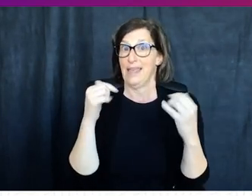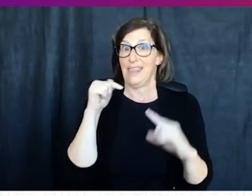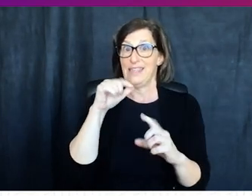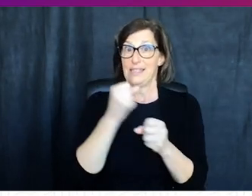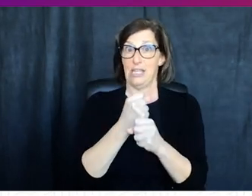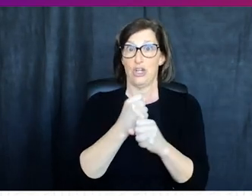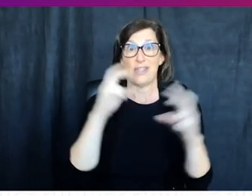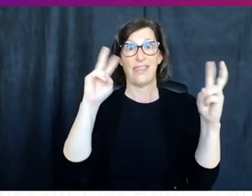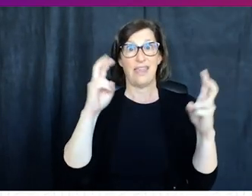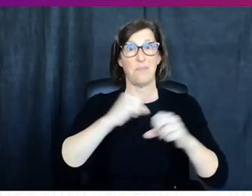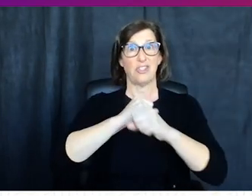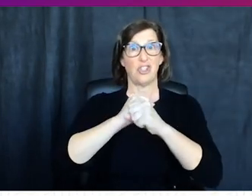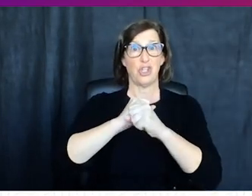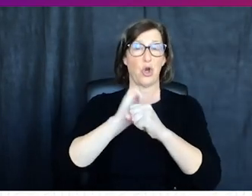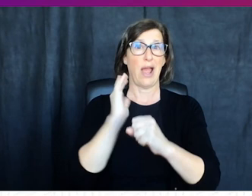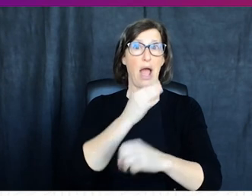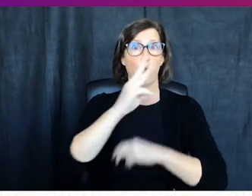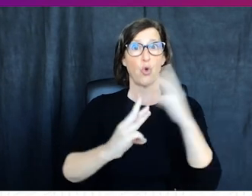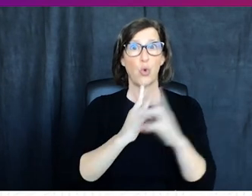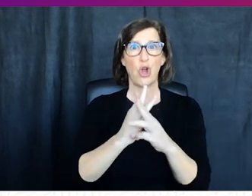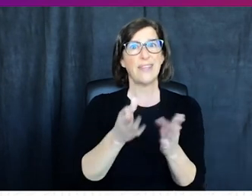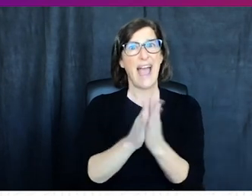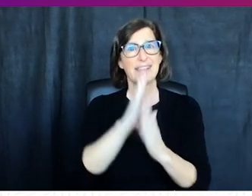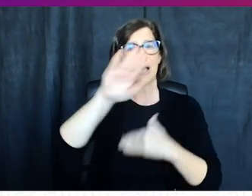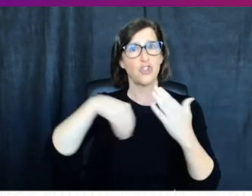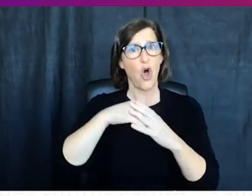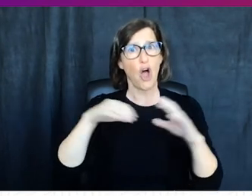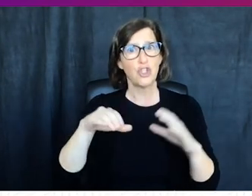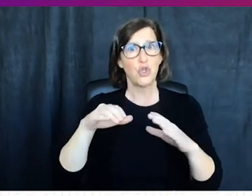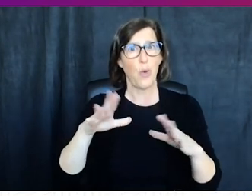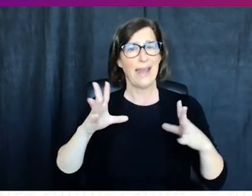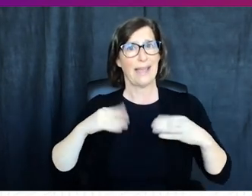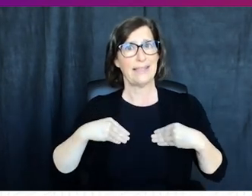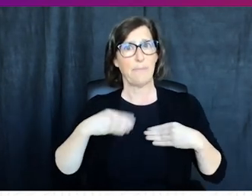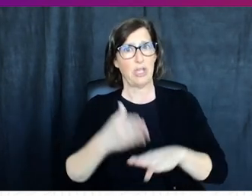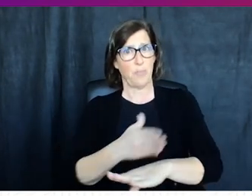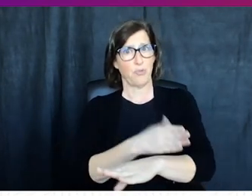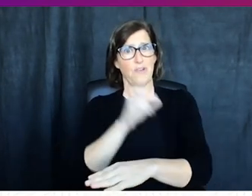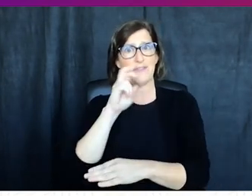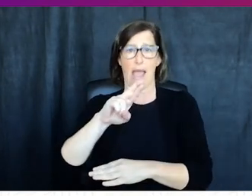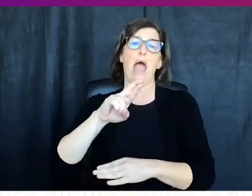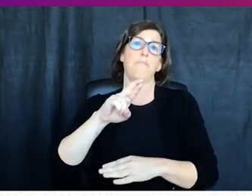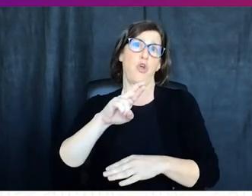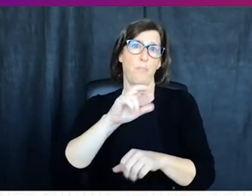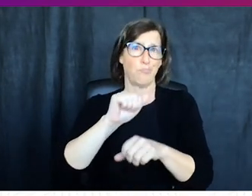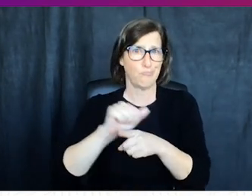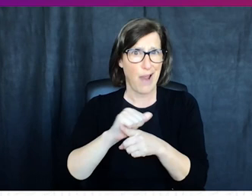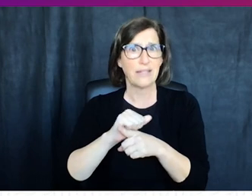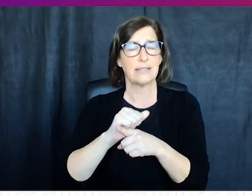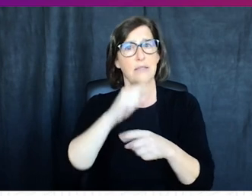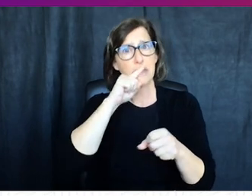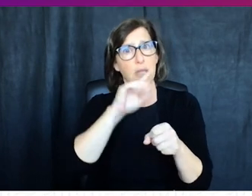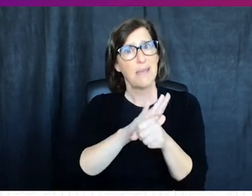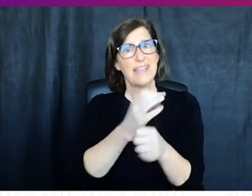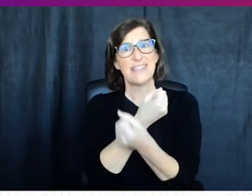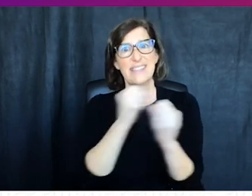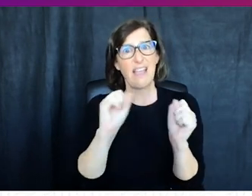overarching theme secure our world calls for all of us to action to adopt improved and ongoing cyber hygiene by